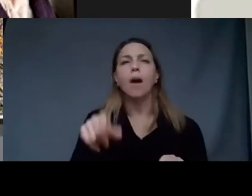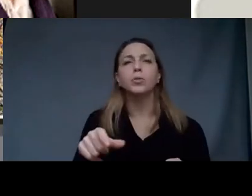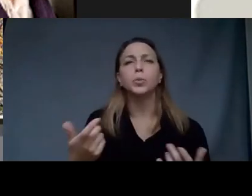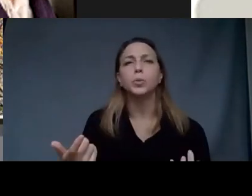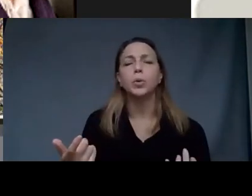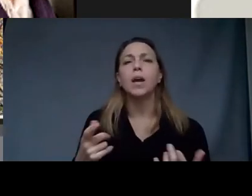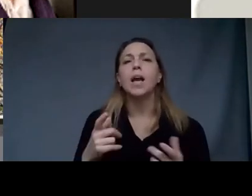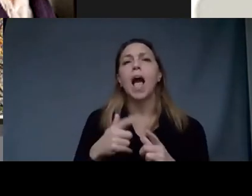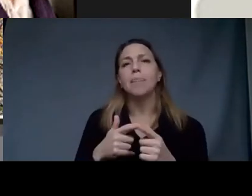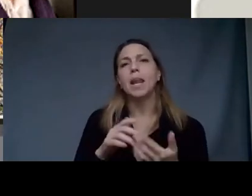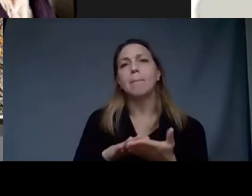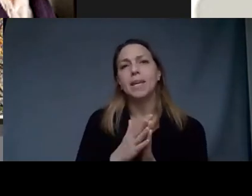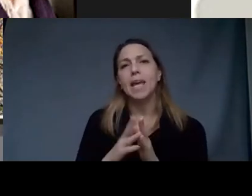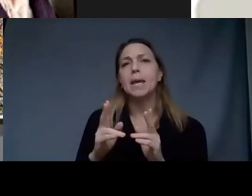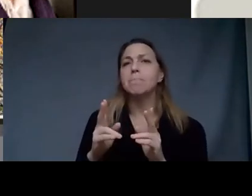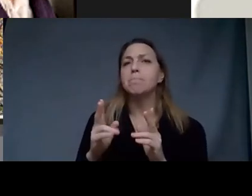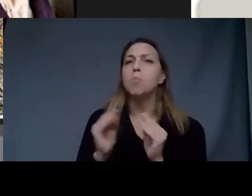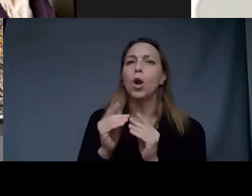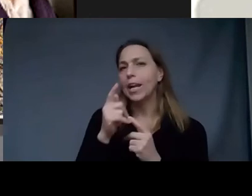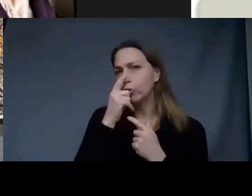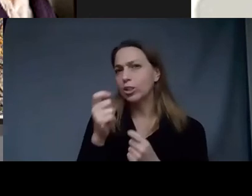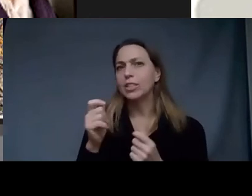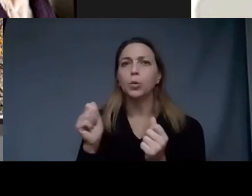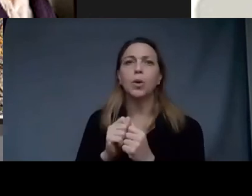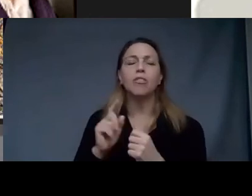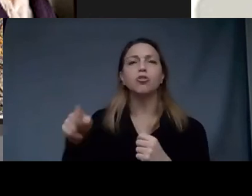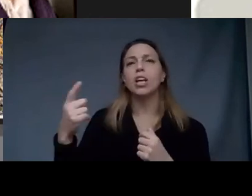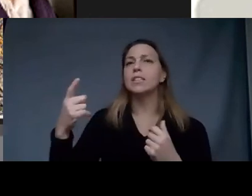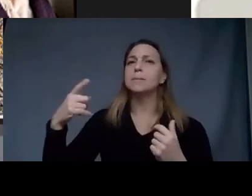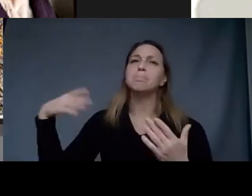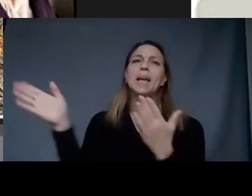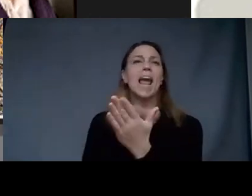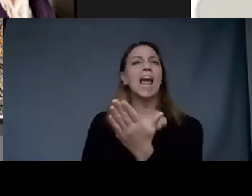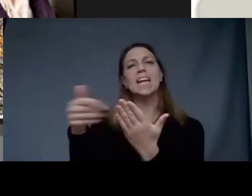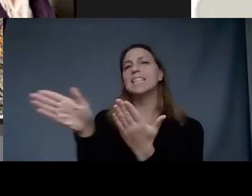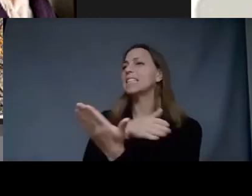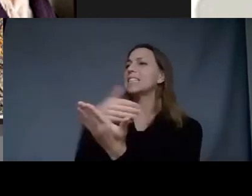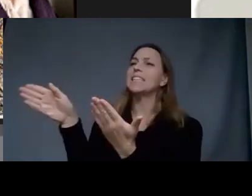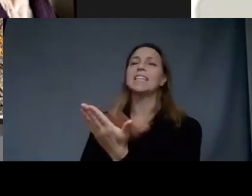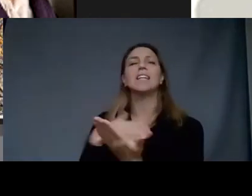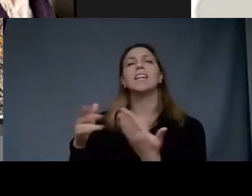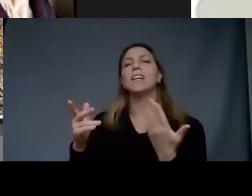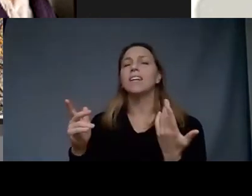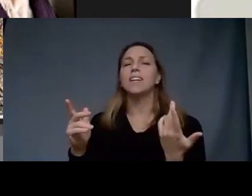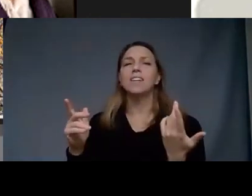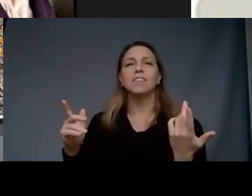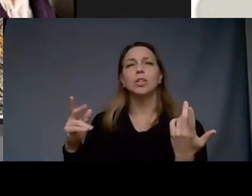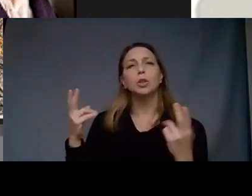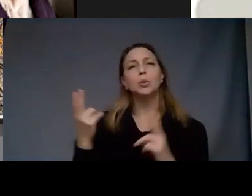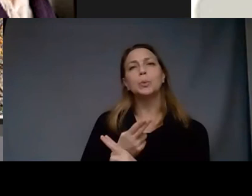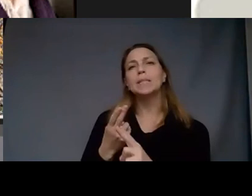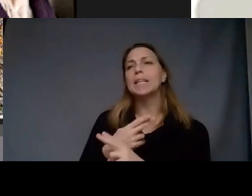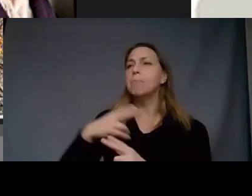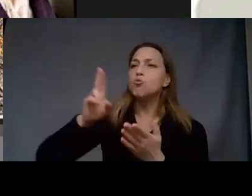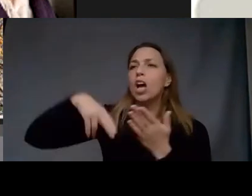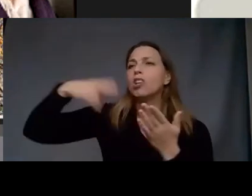interested in just throwing paint around and using brushes